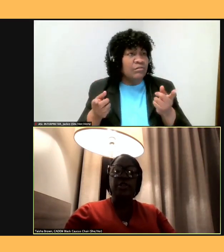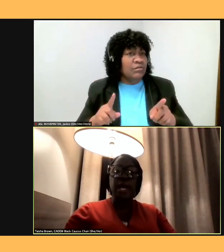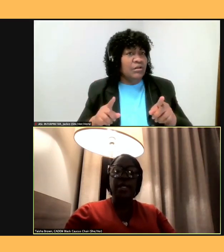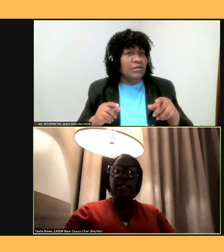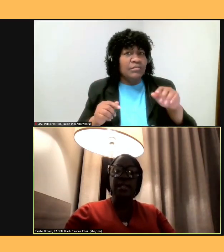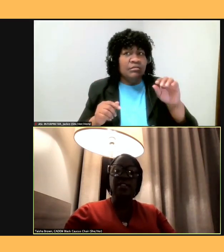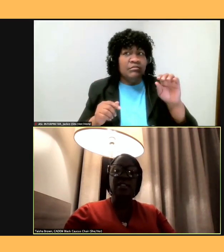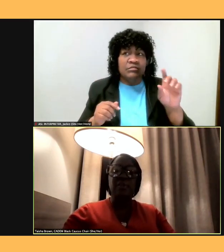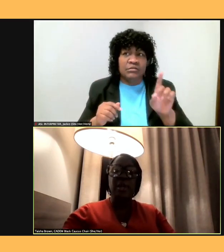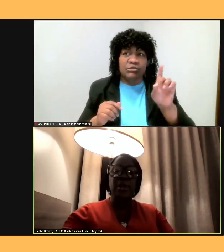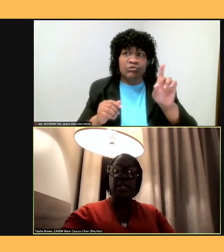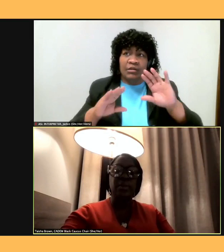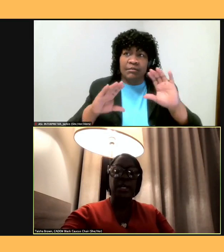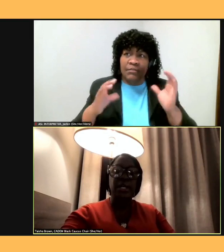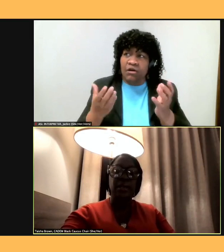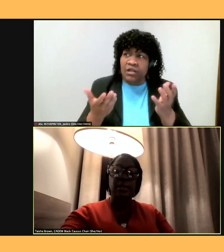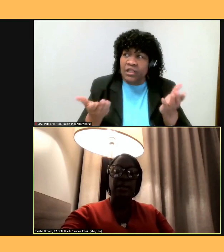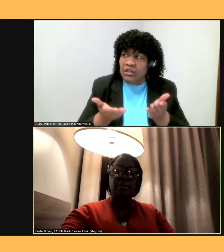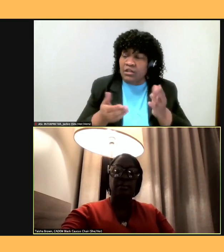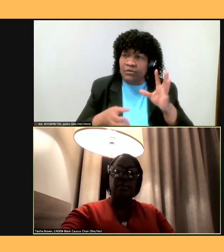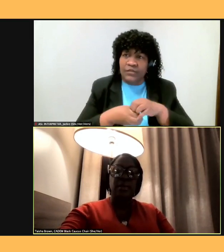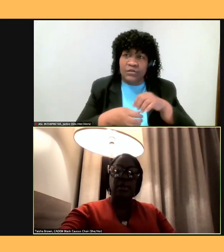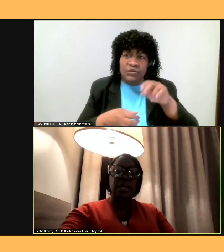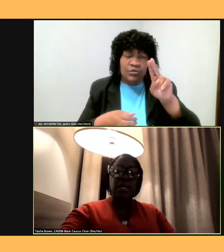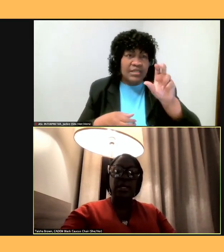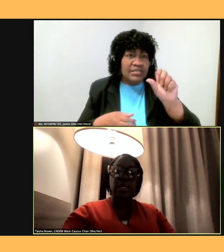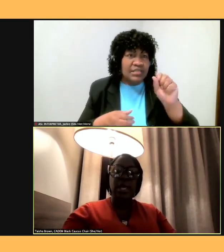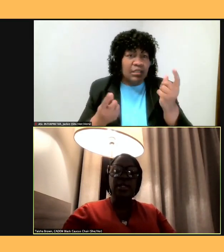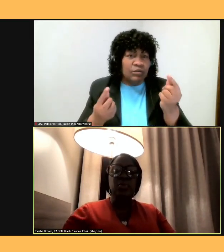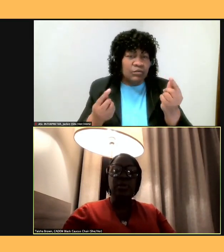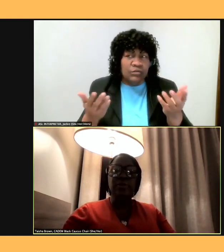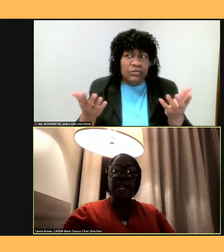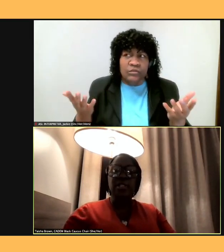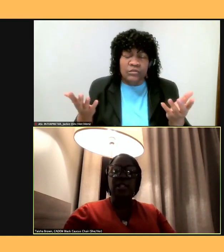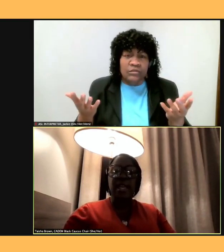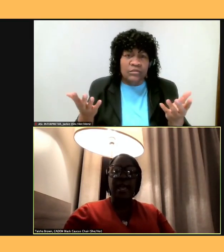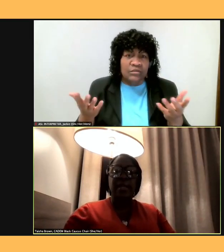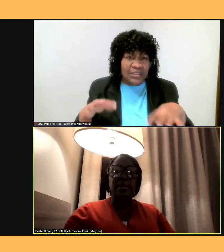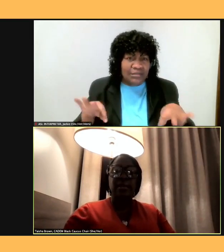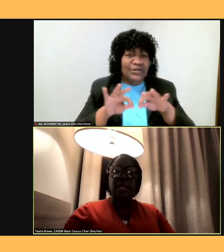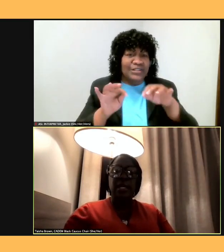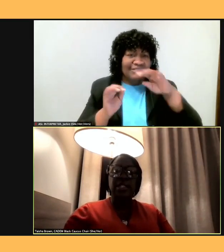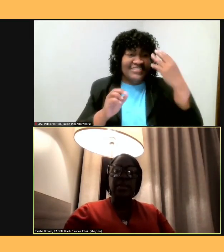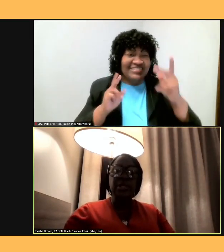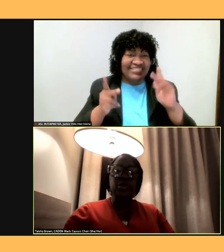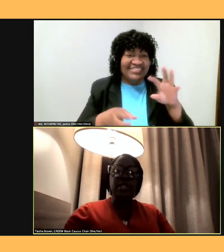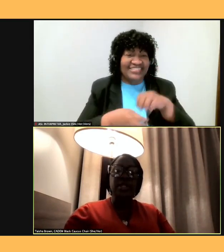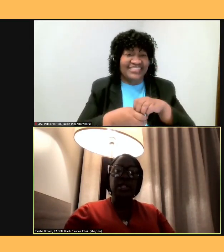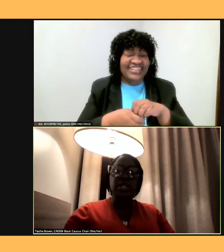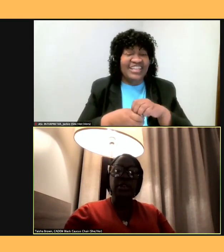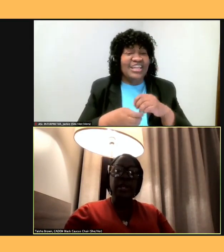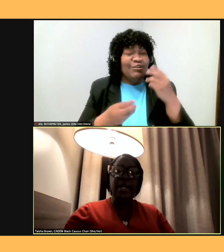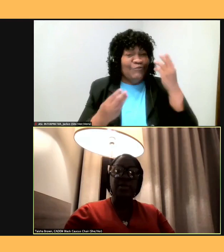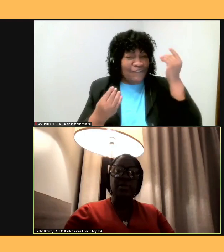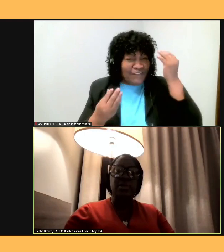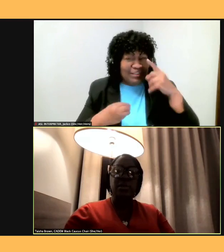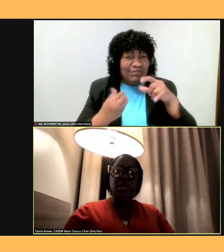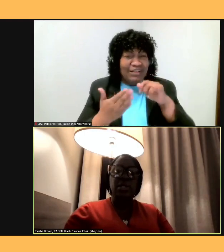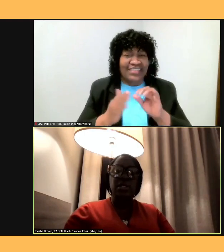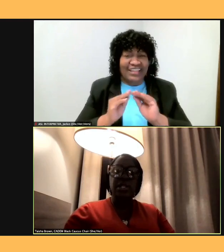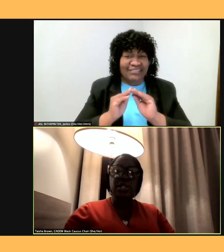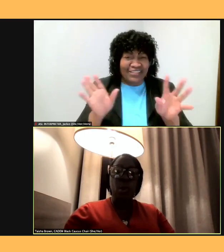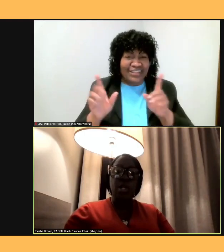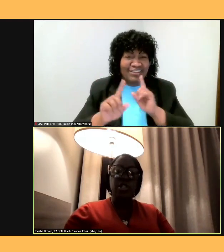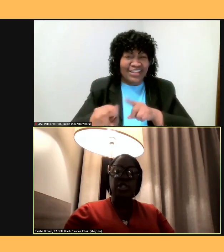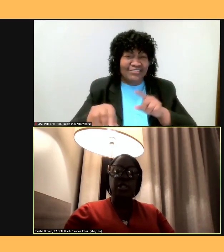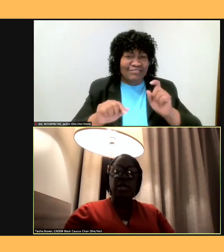of America be? Let us reflect on that and demonstrate the clear answer to this question